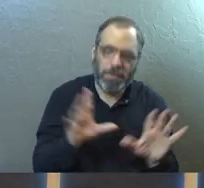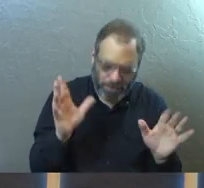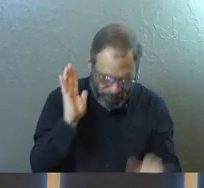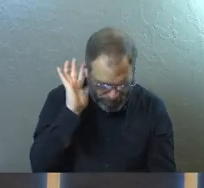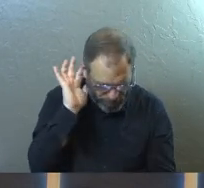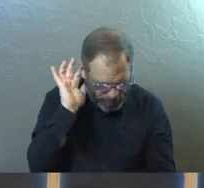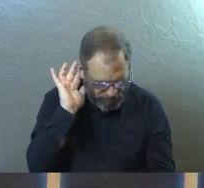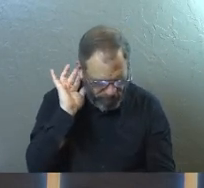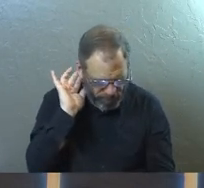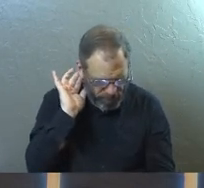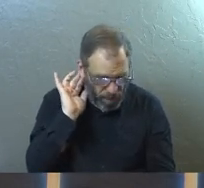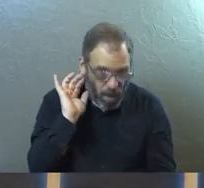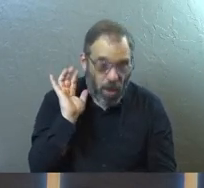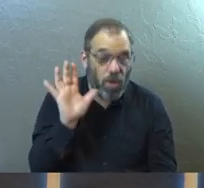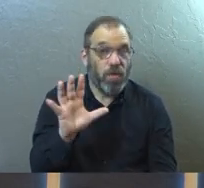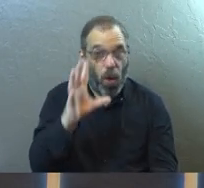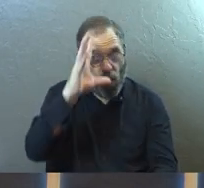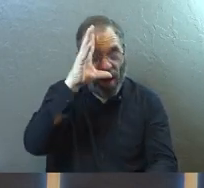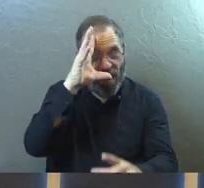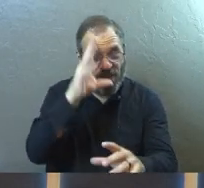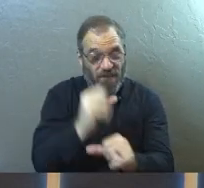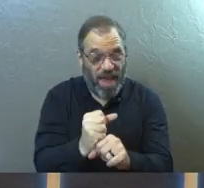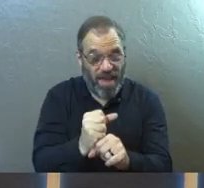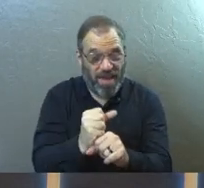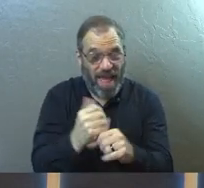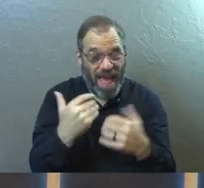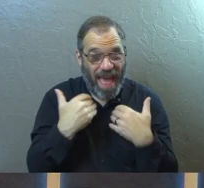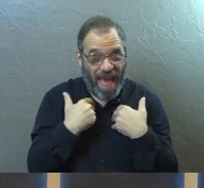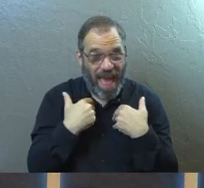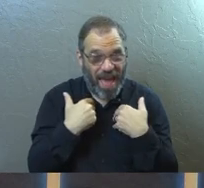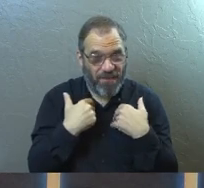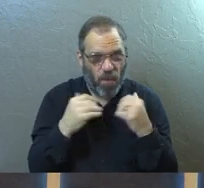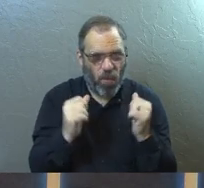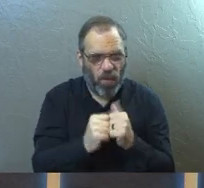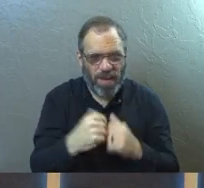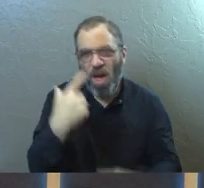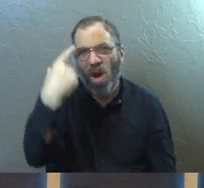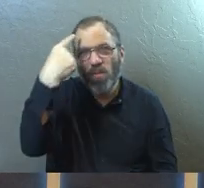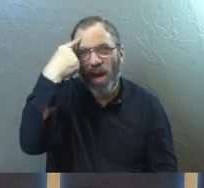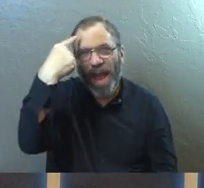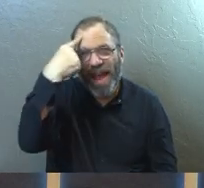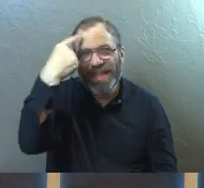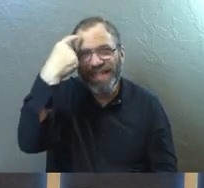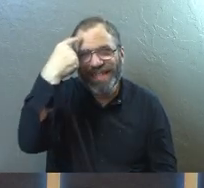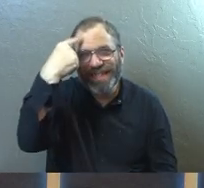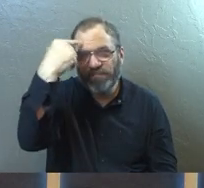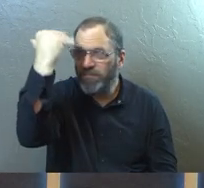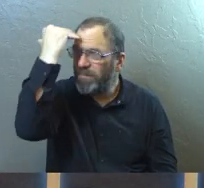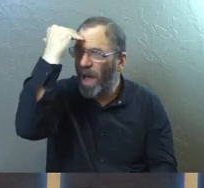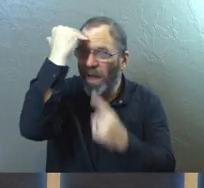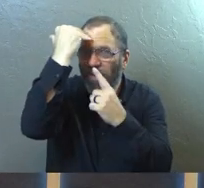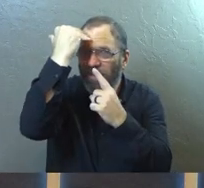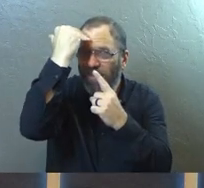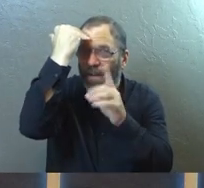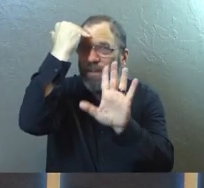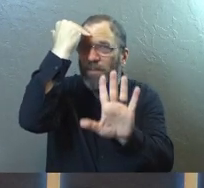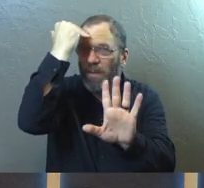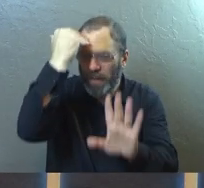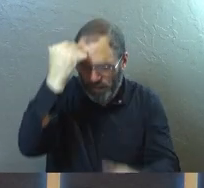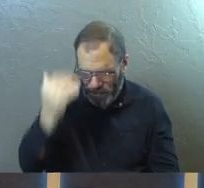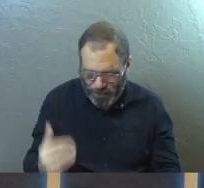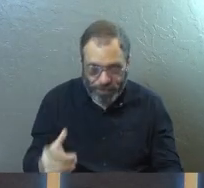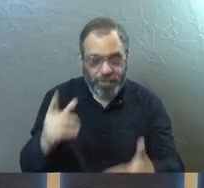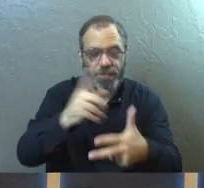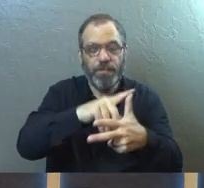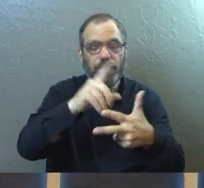So how do we get a faith that is not little and brittle? Faith with a brain. How do we get that? I'm going to break faith down into